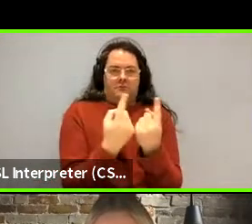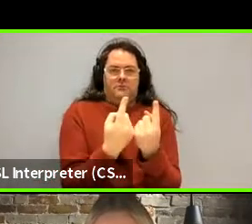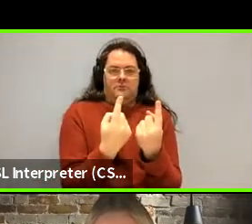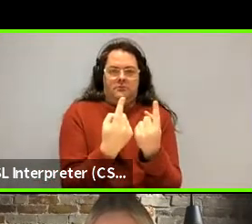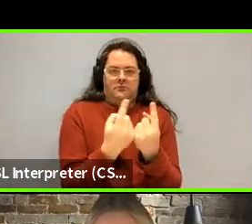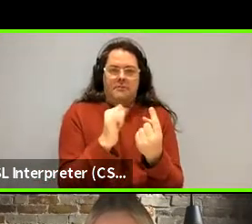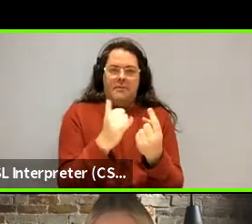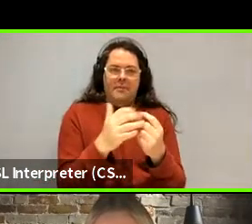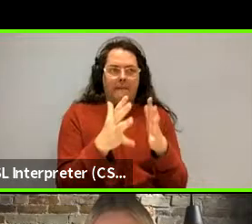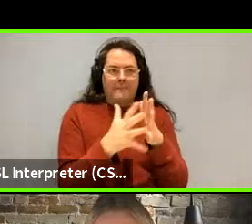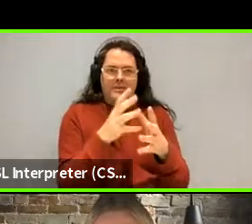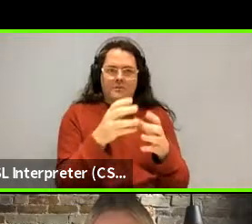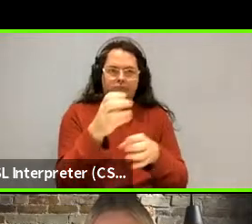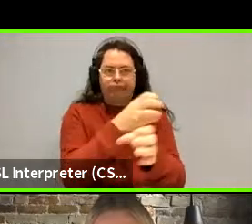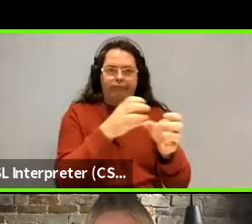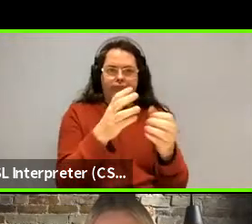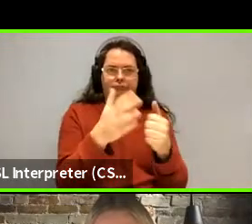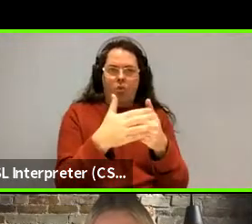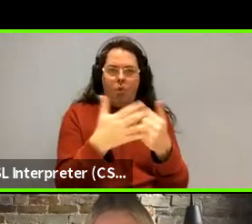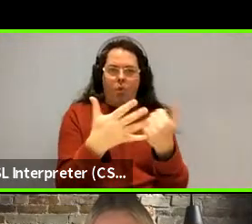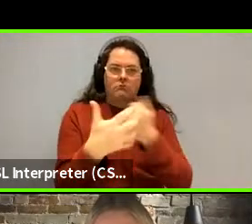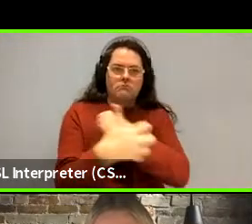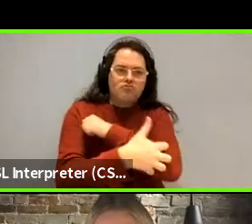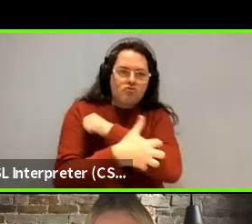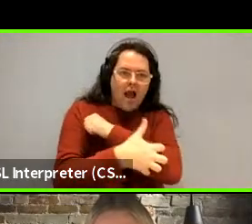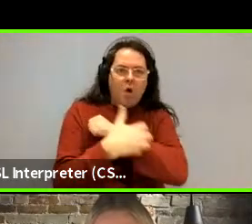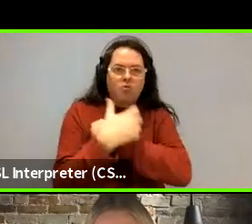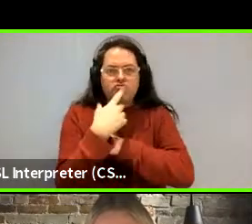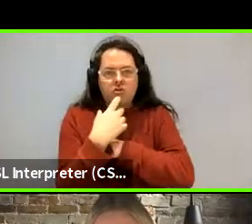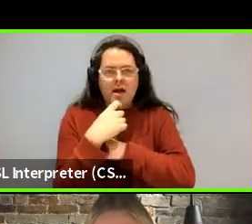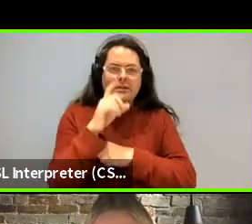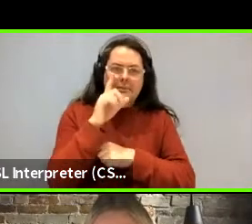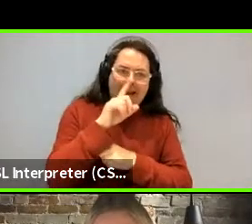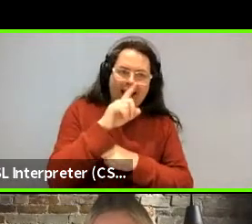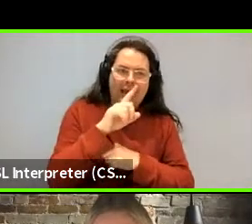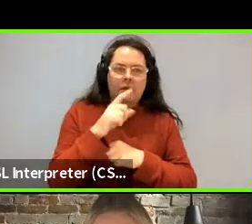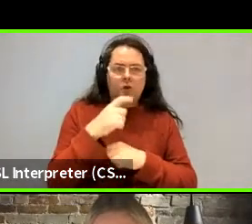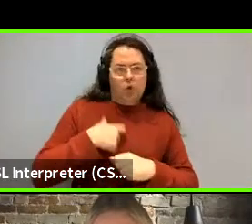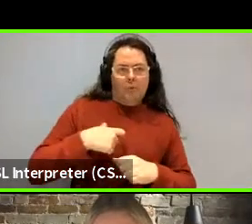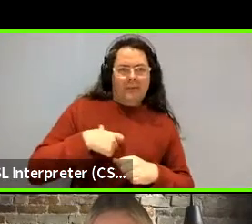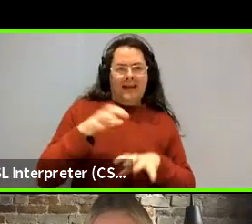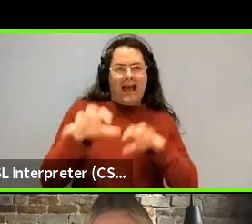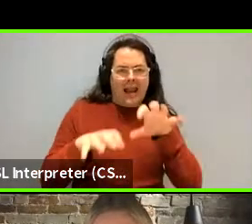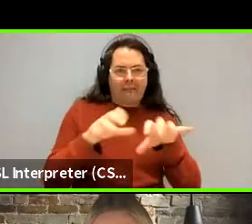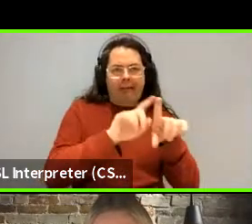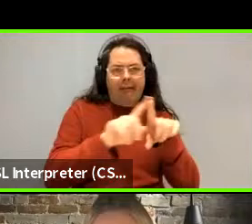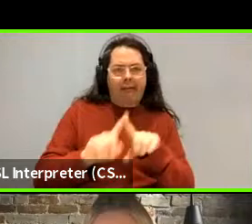more agency. I'm thinking about brown, red, pink, you know, humans, animals, et cetera. Yeah.